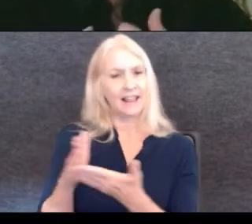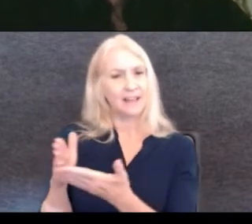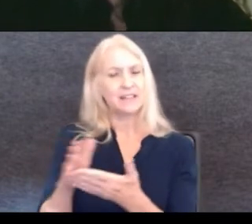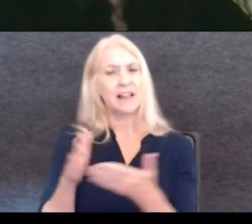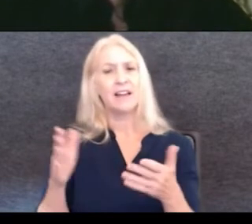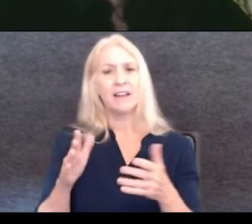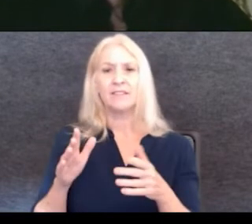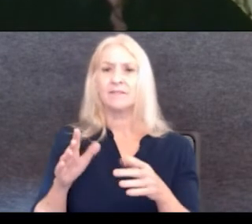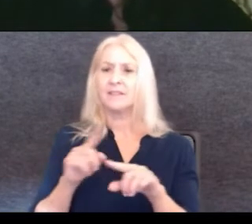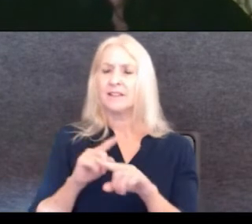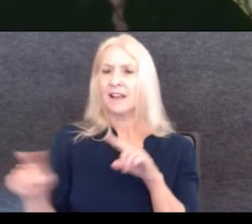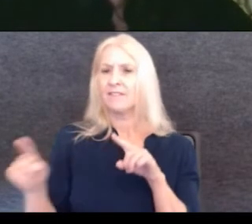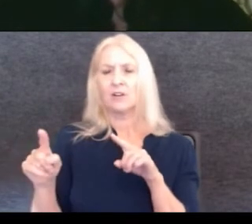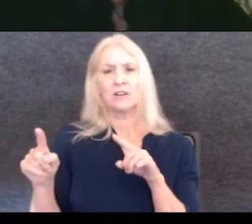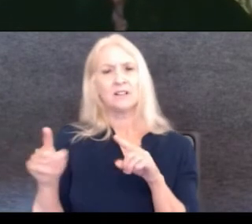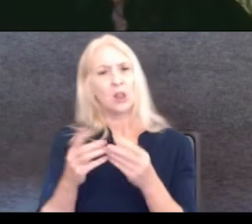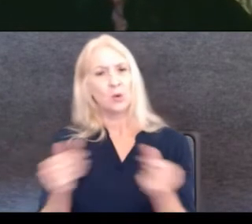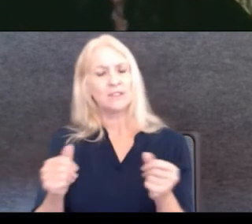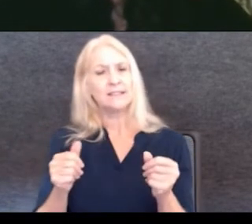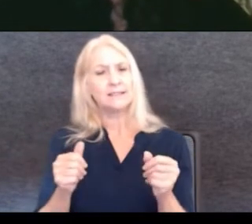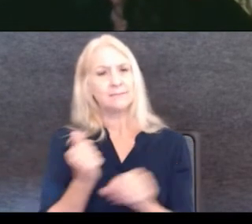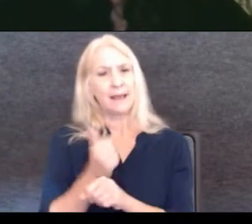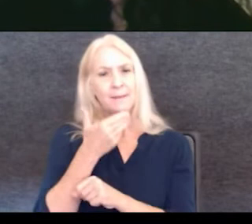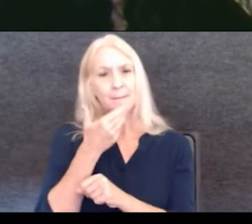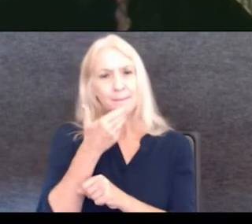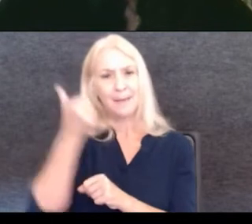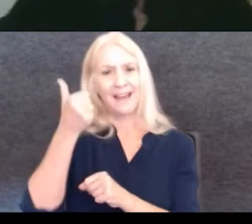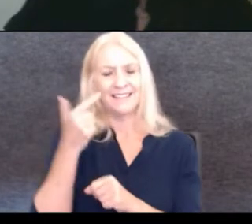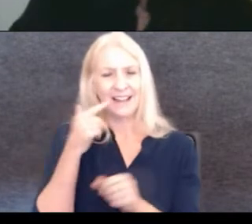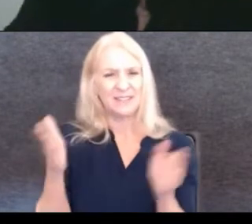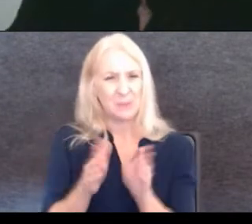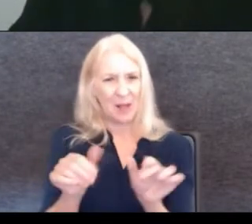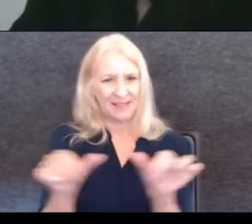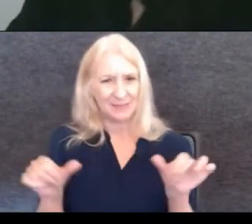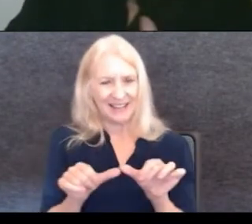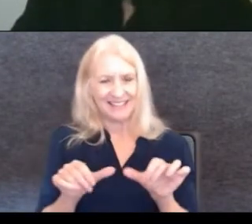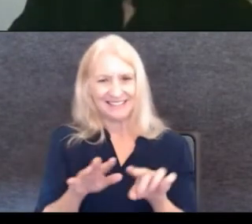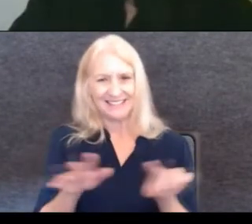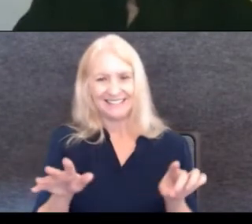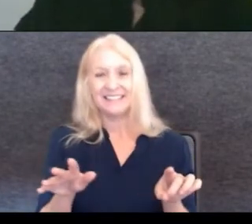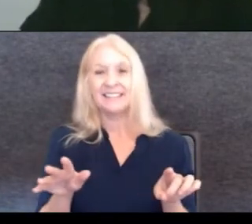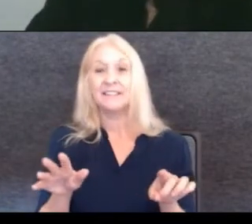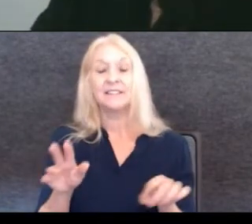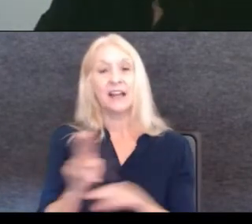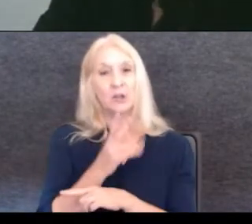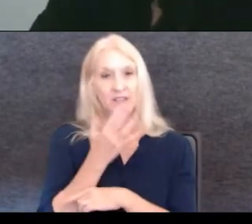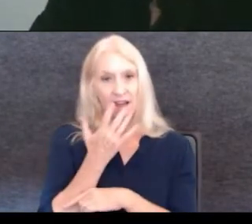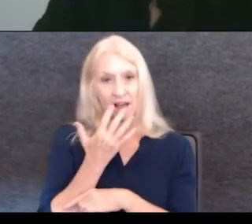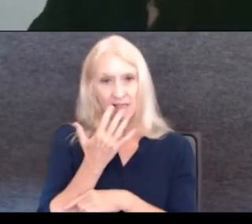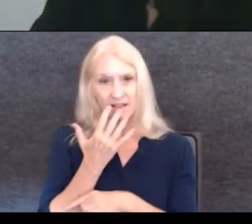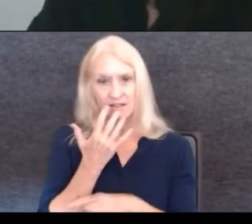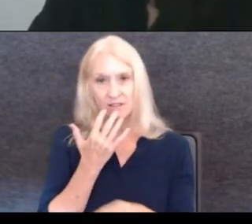the, the small space. And yeah, it was, and I used the colors of the,